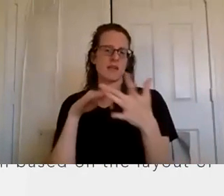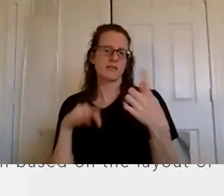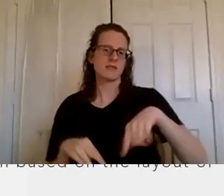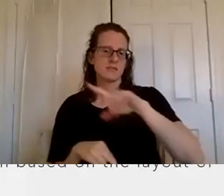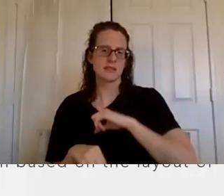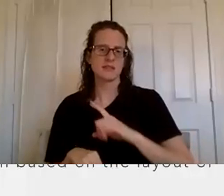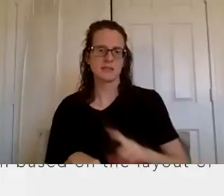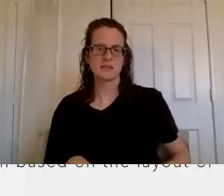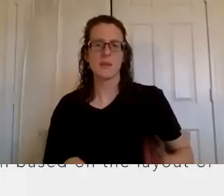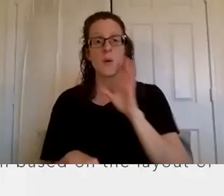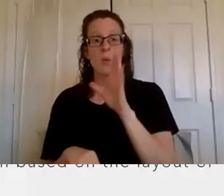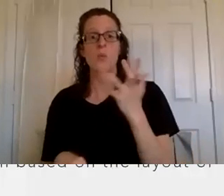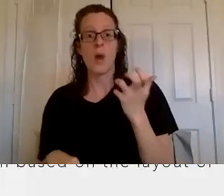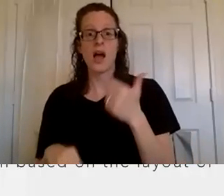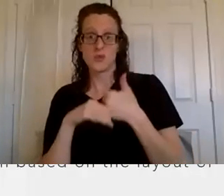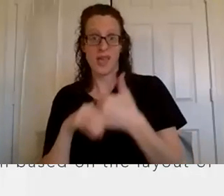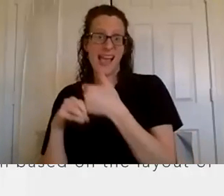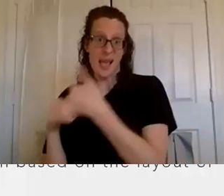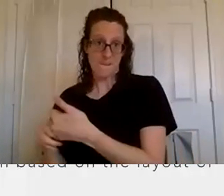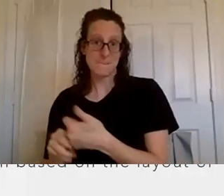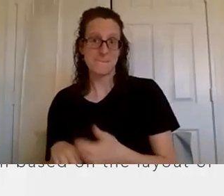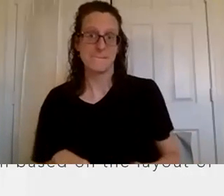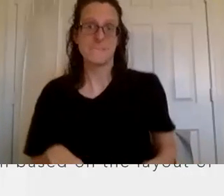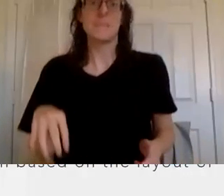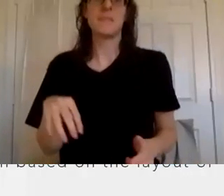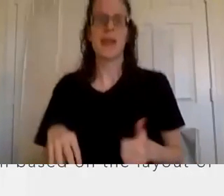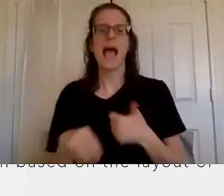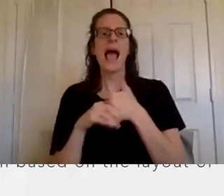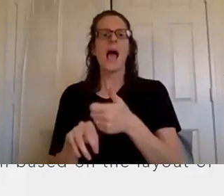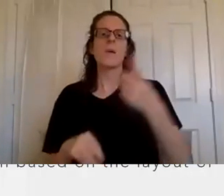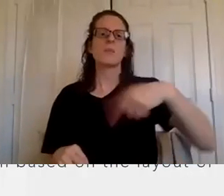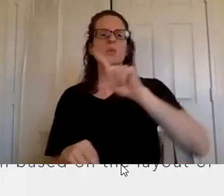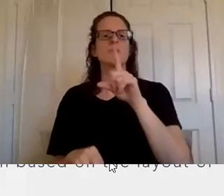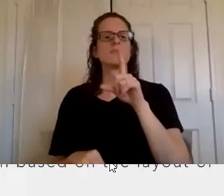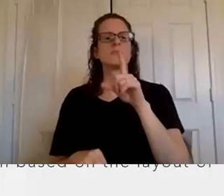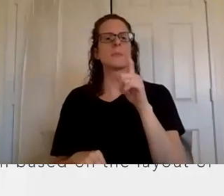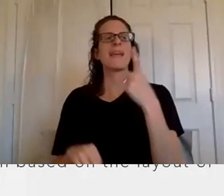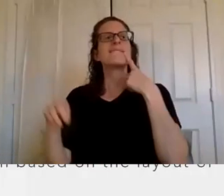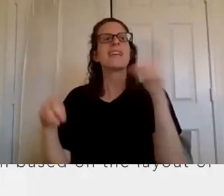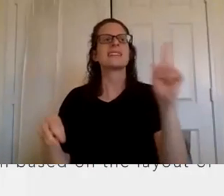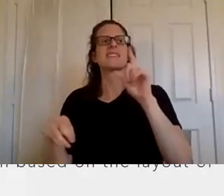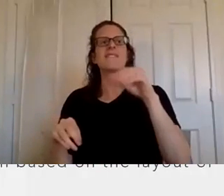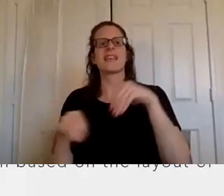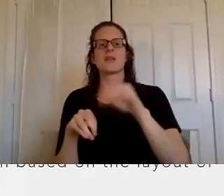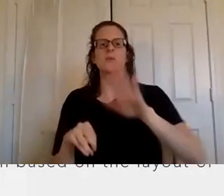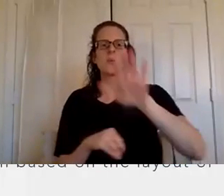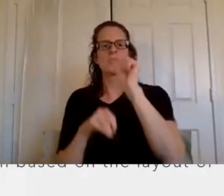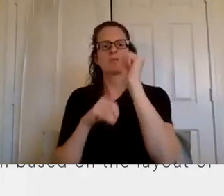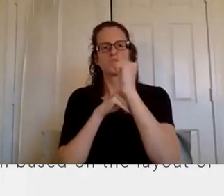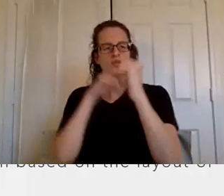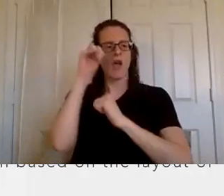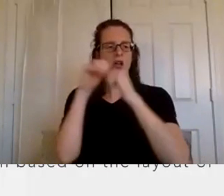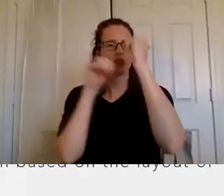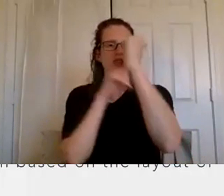out to us because we definitely want to help you be effective at structuring your organization so that you and they can succeed